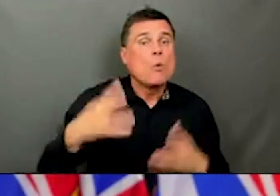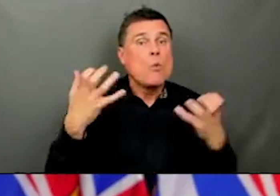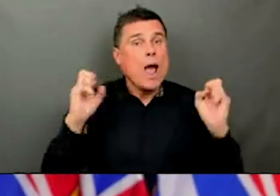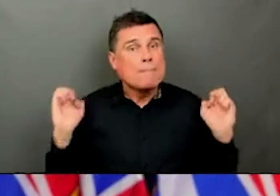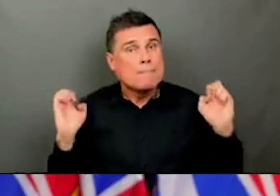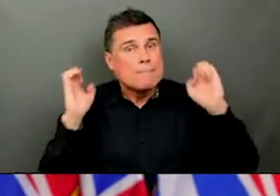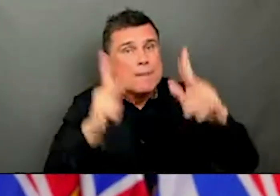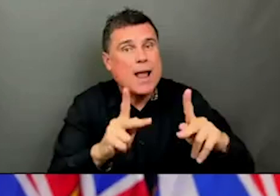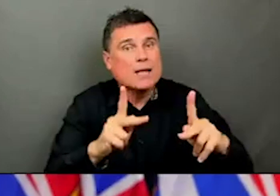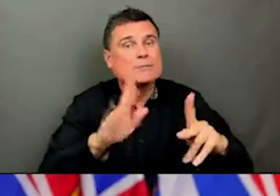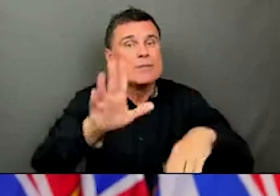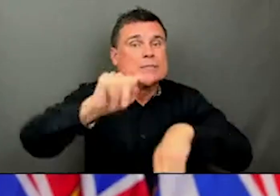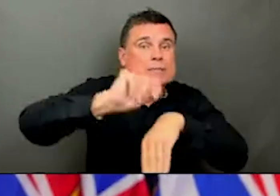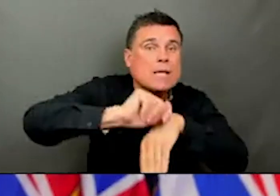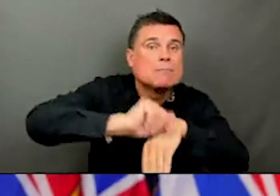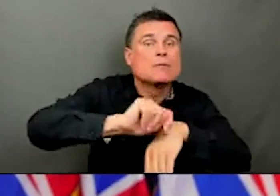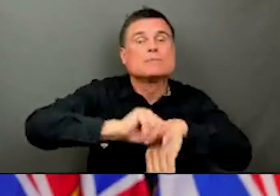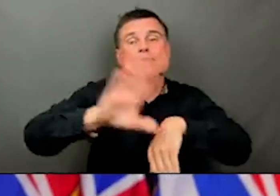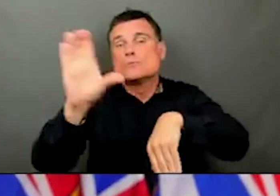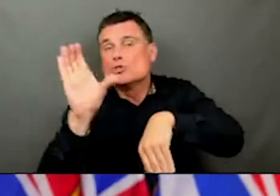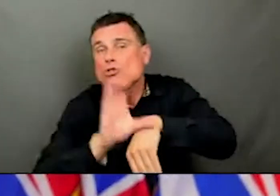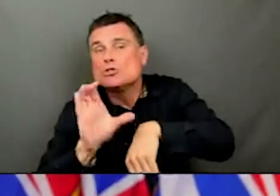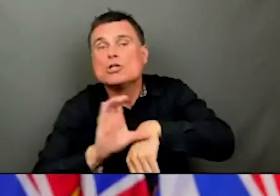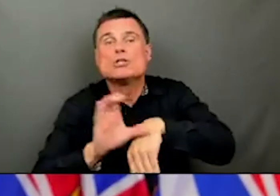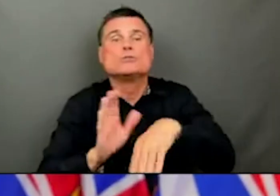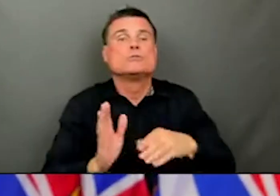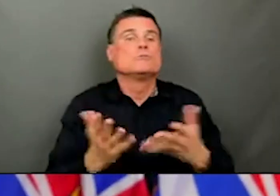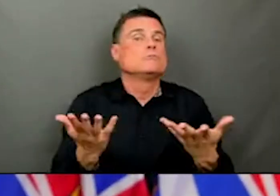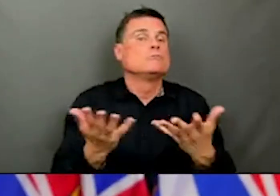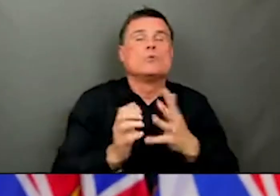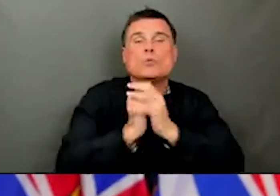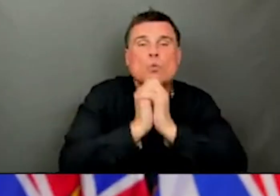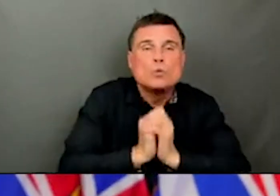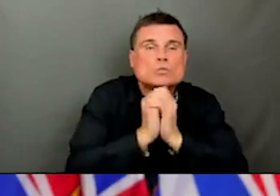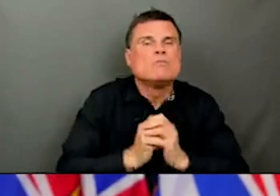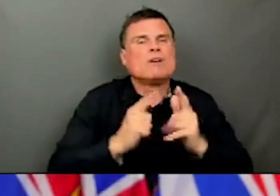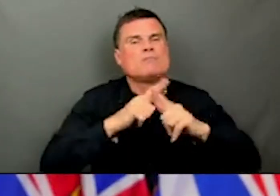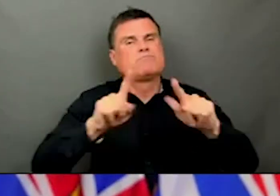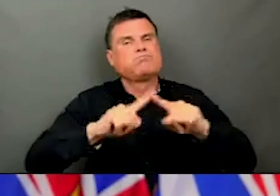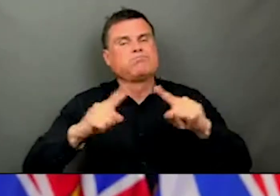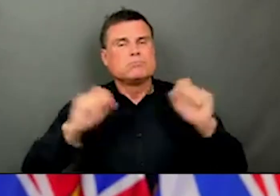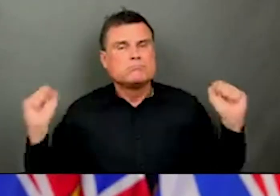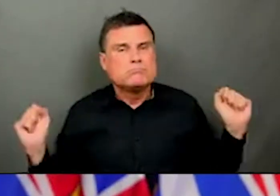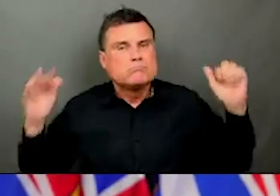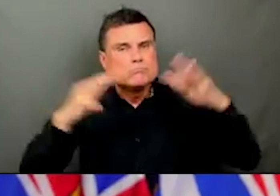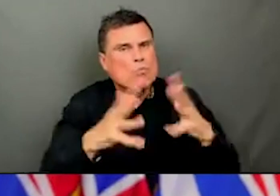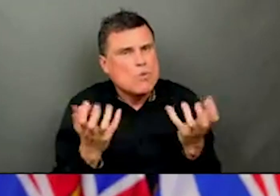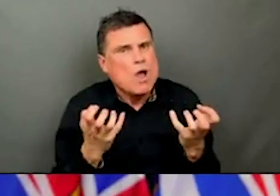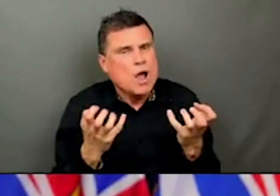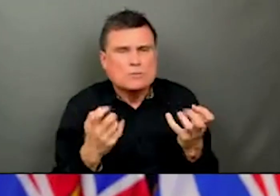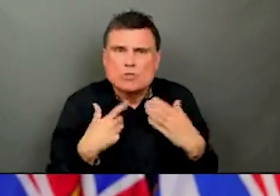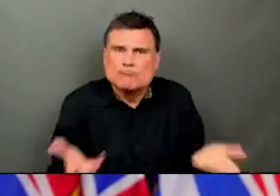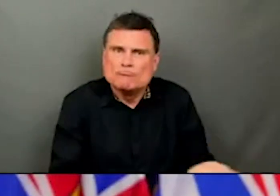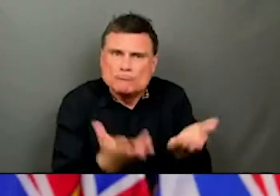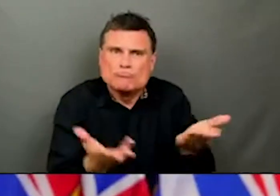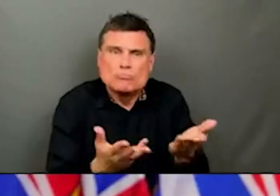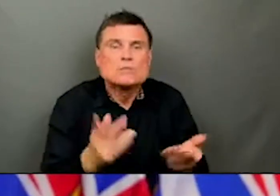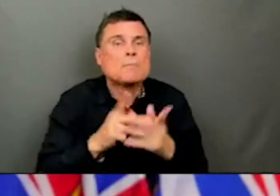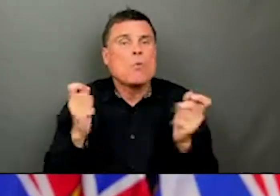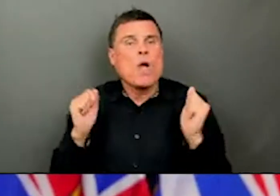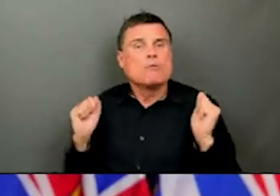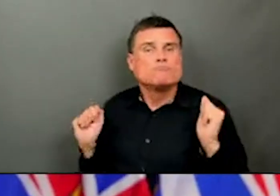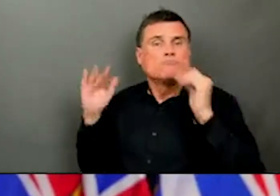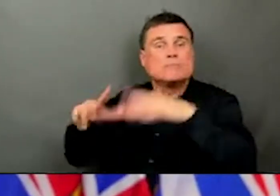onto the field and play a game, people who want to travel to their home, their summer homes and other parts of the province. All of that is